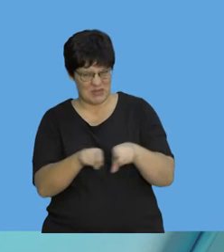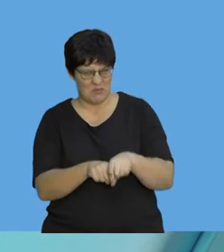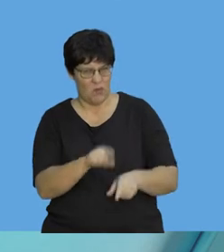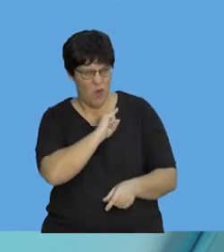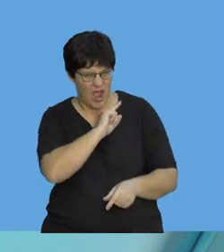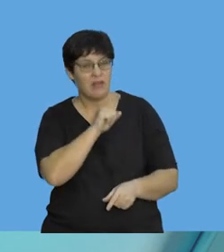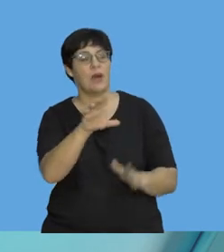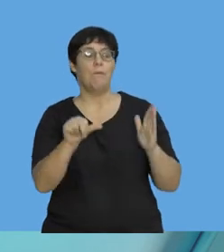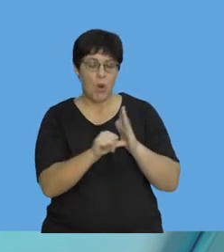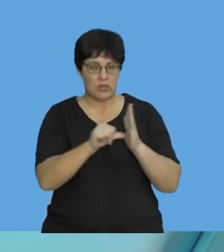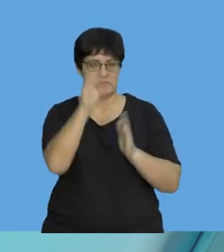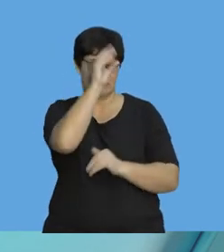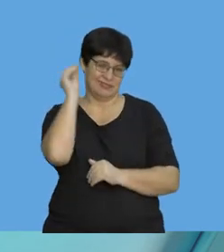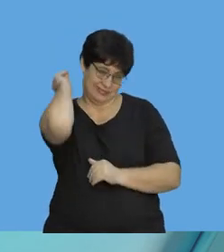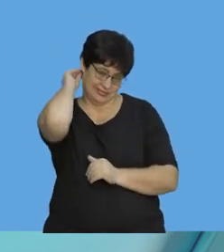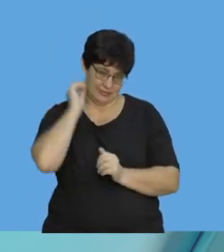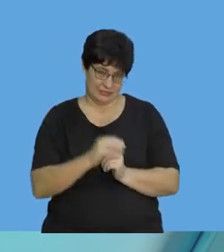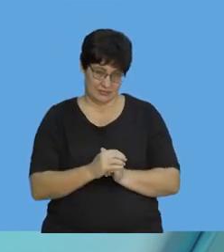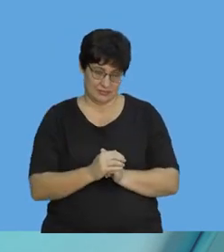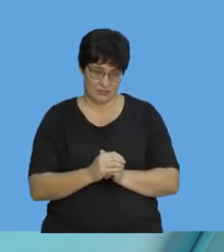and over again because it's important.